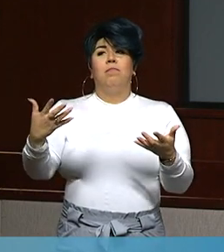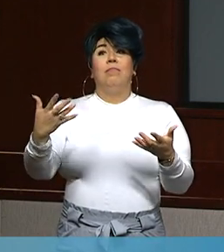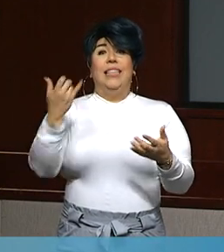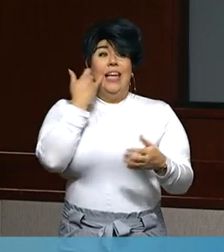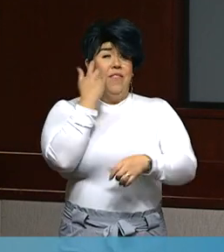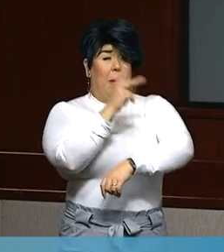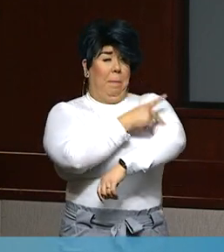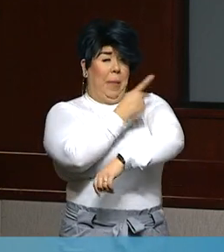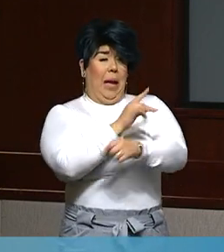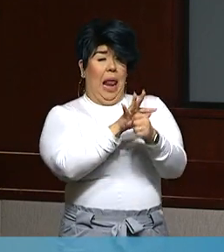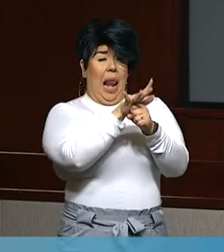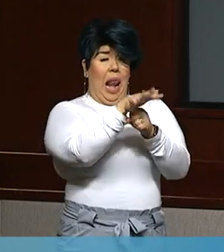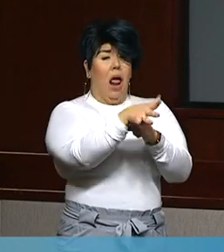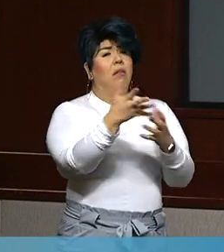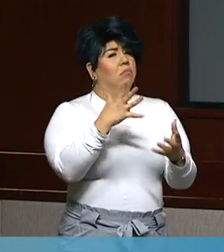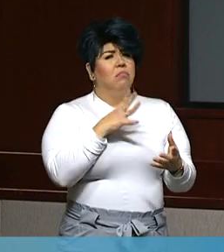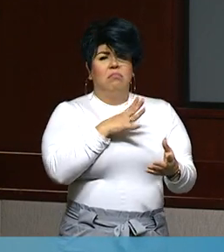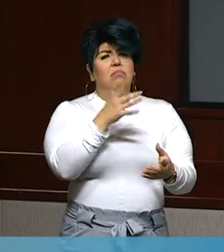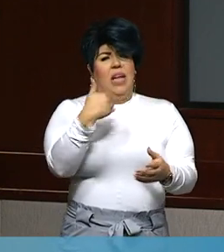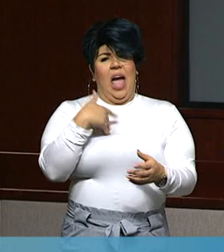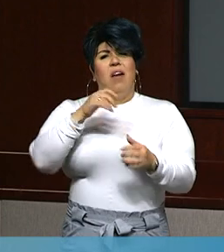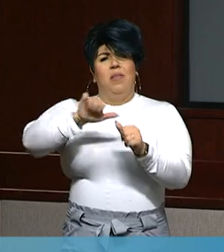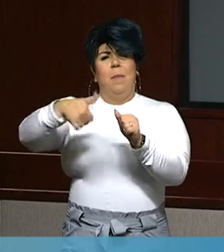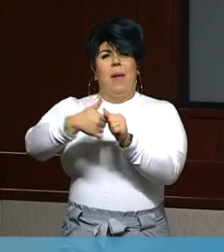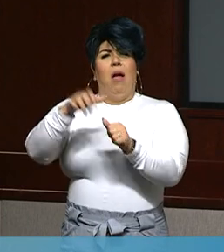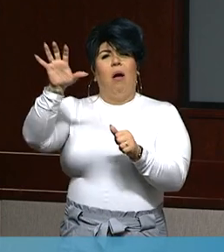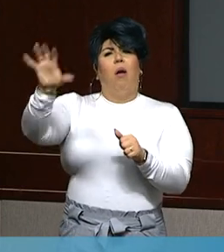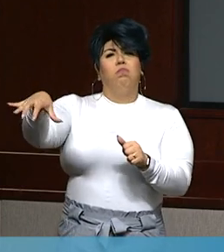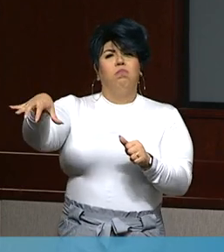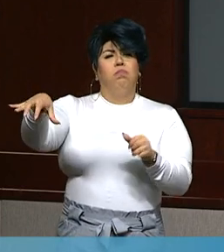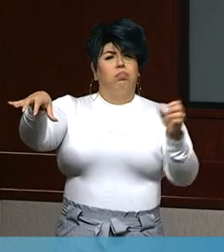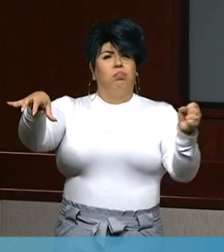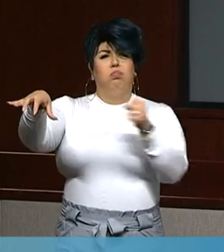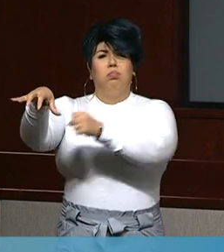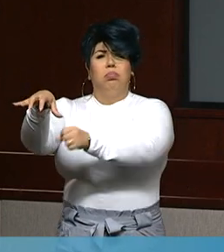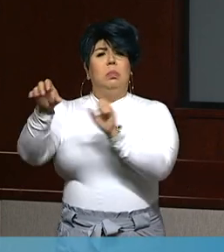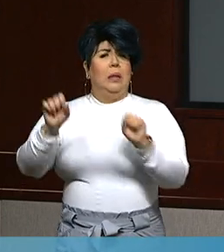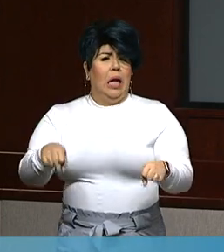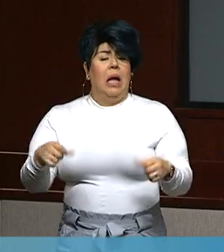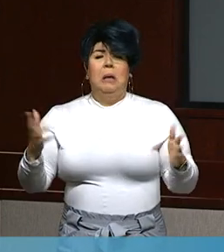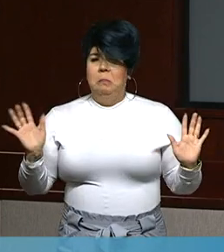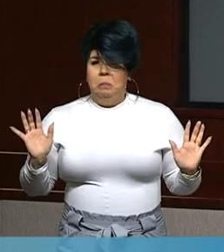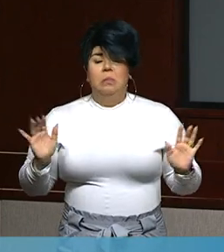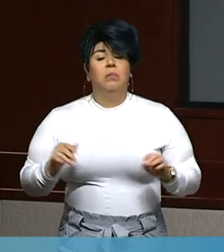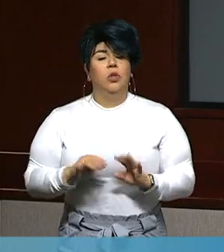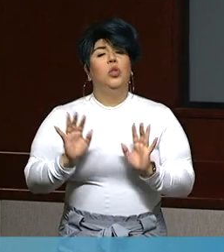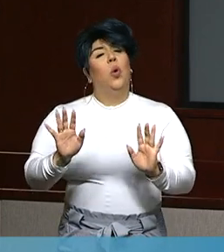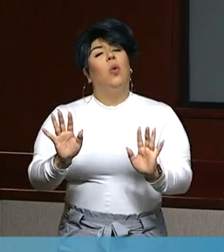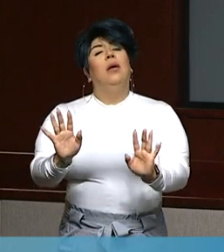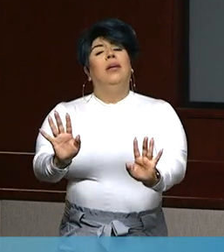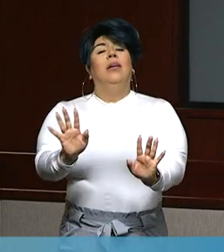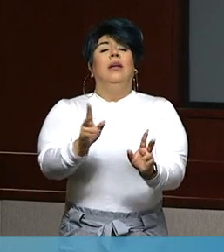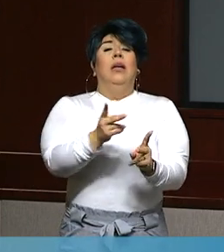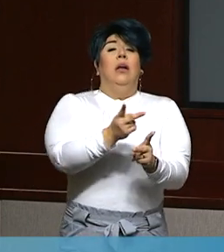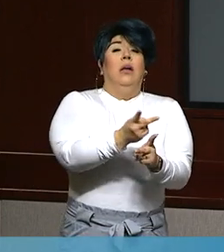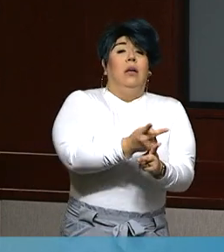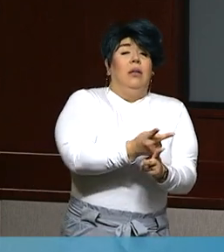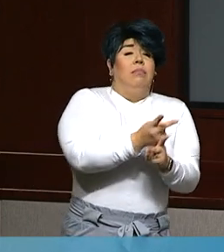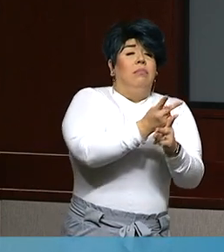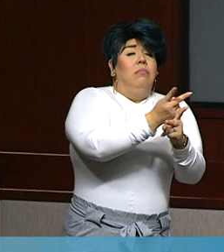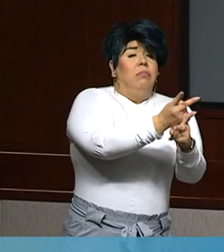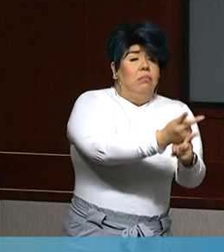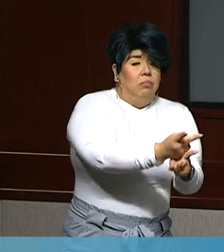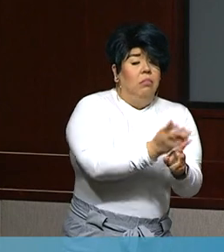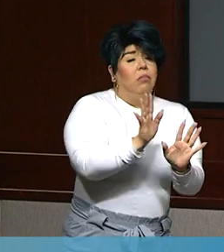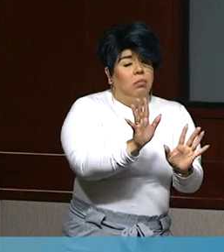patients if it exceeds the typical hospital bed. And so it's the message of be very cautious and in your own personal life